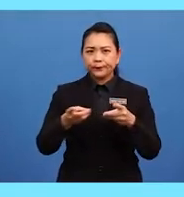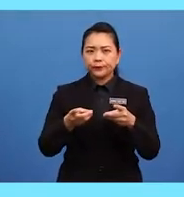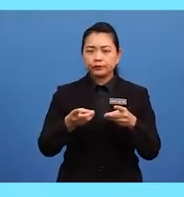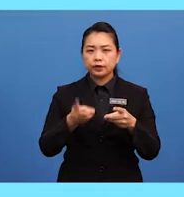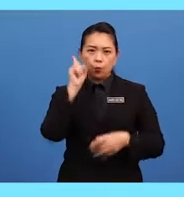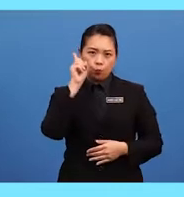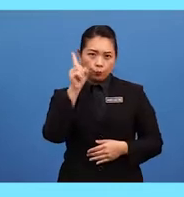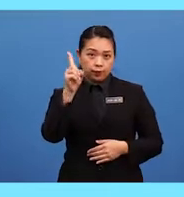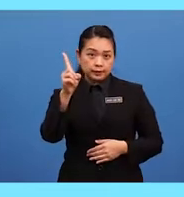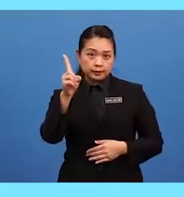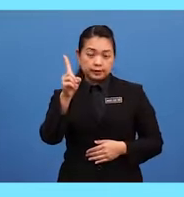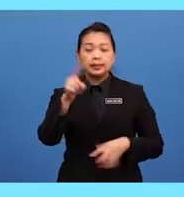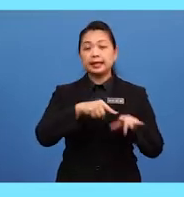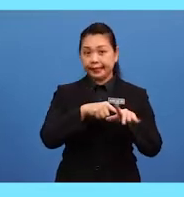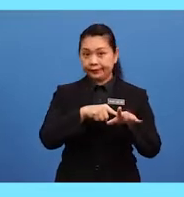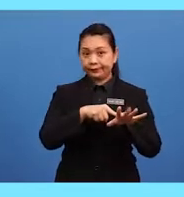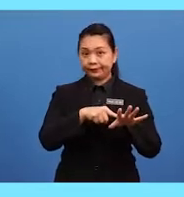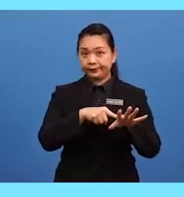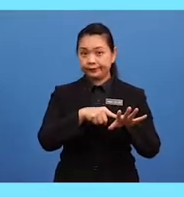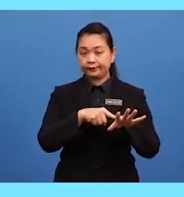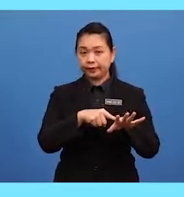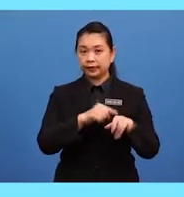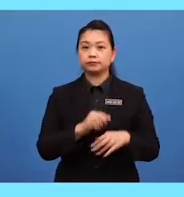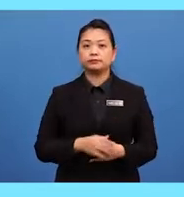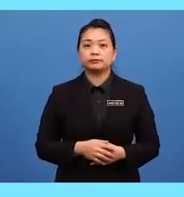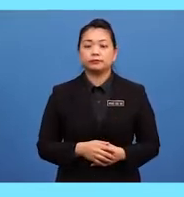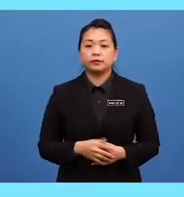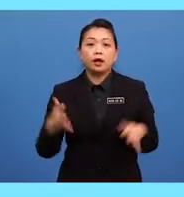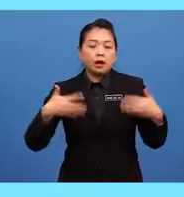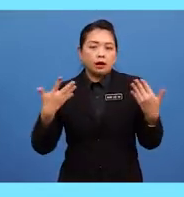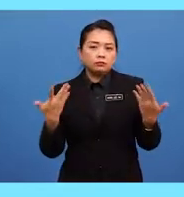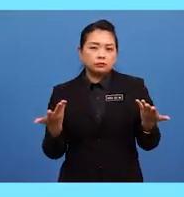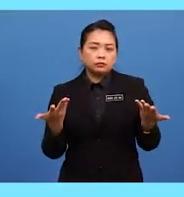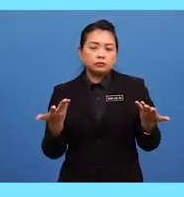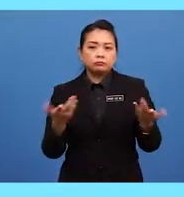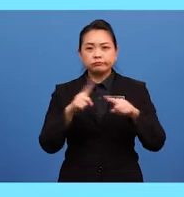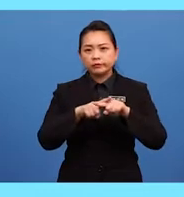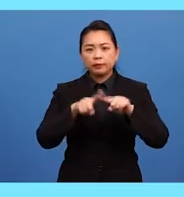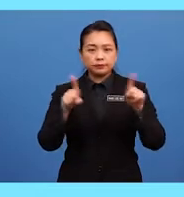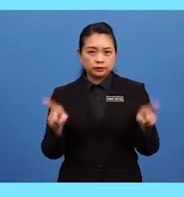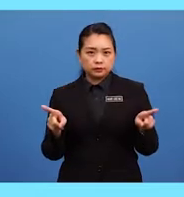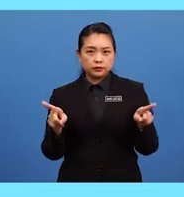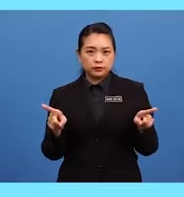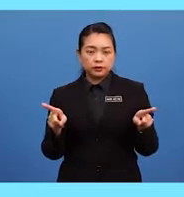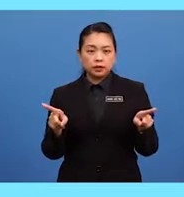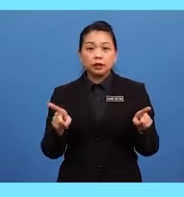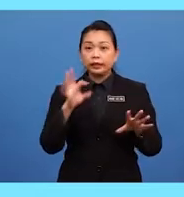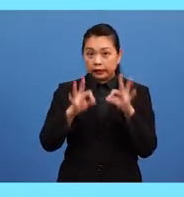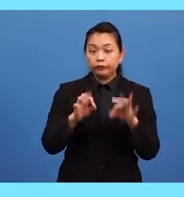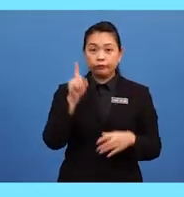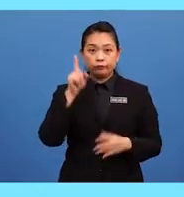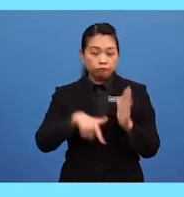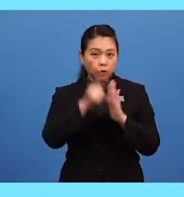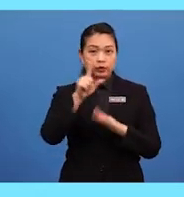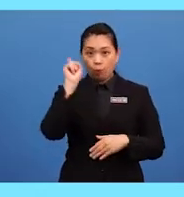you would say, one leaf. However, when there are more than